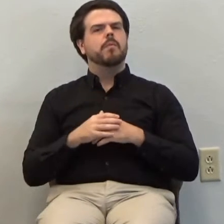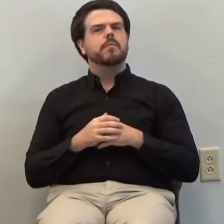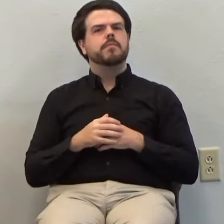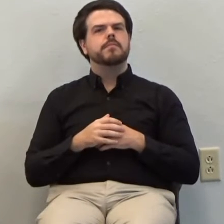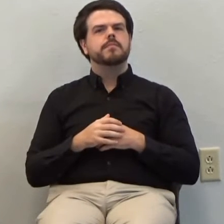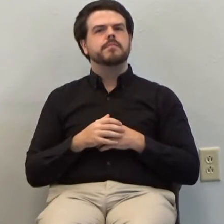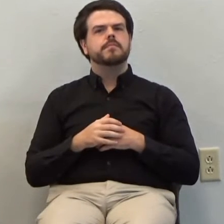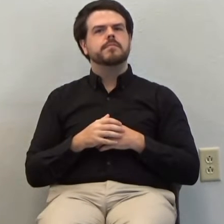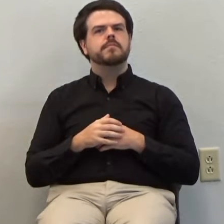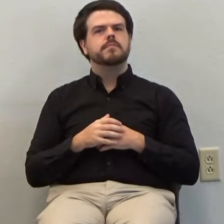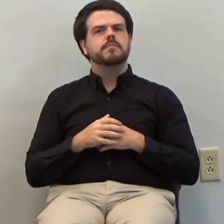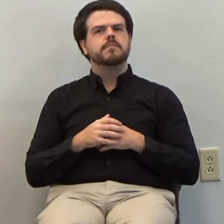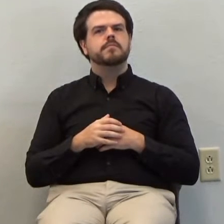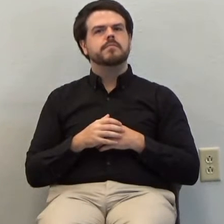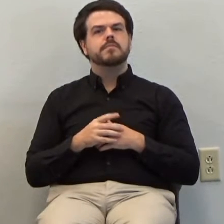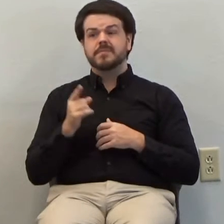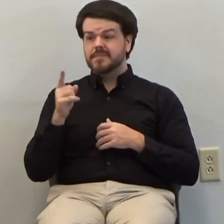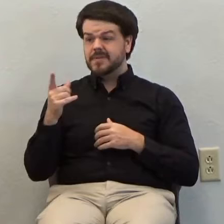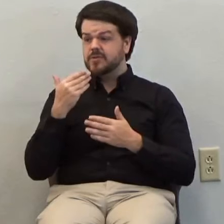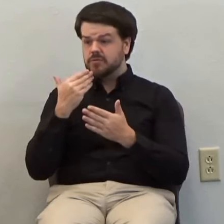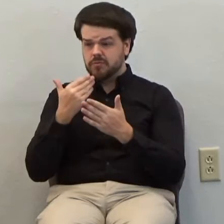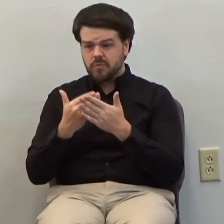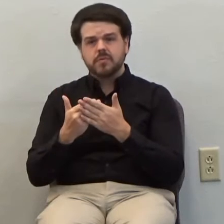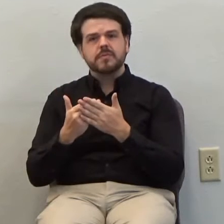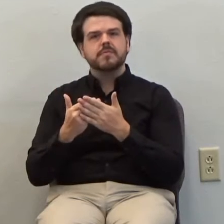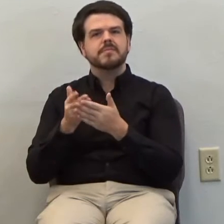Oh, He's good and kind and gentle.